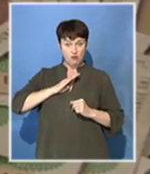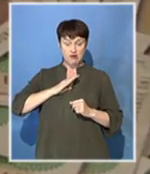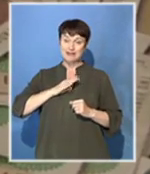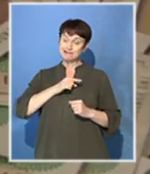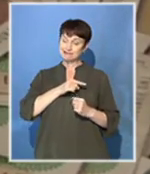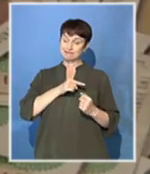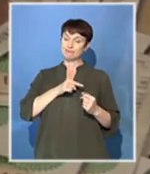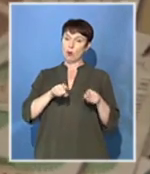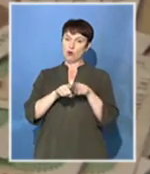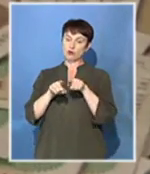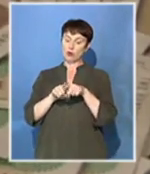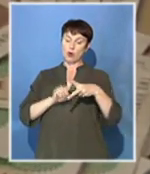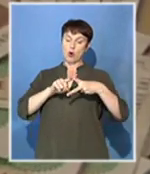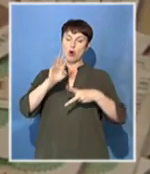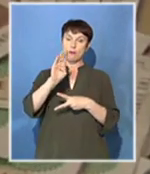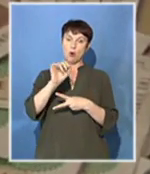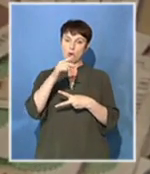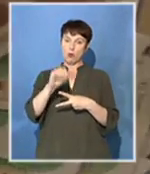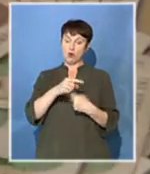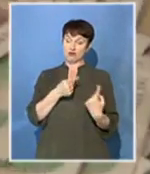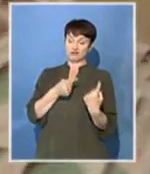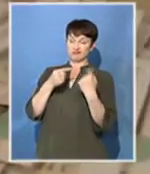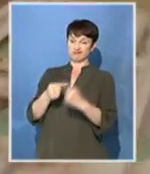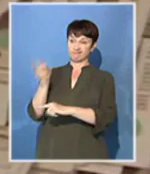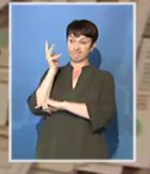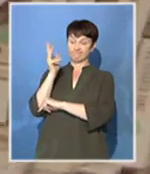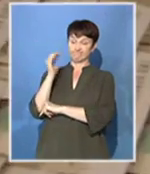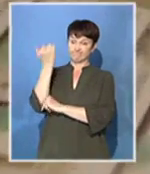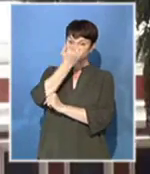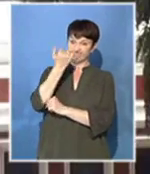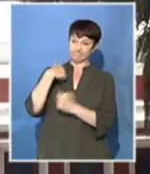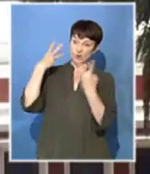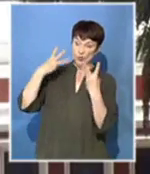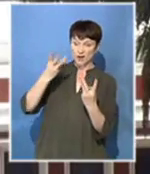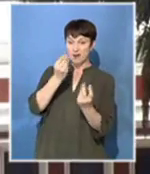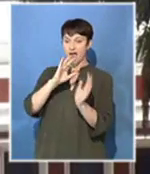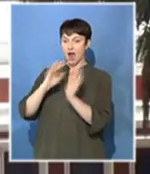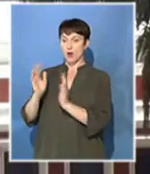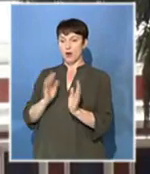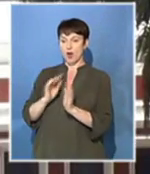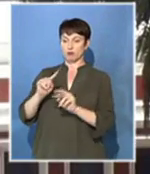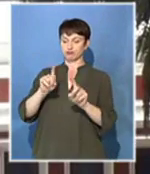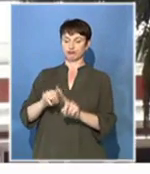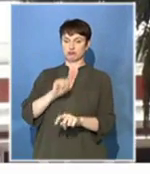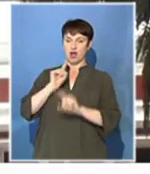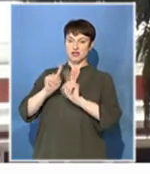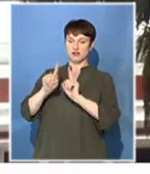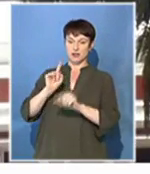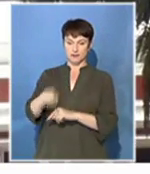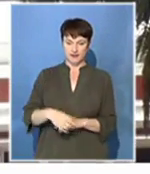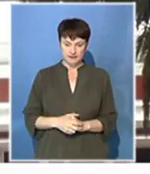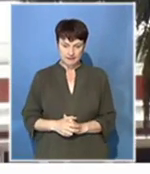billion rand in fruitless, wasteful and irregular expenditure. The issues of deviations,